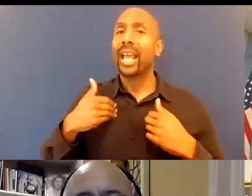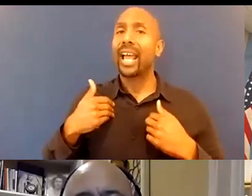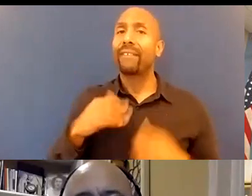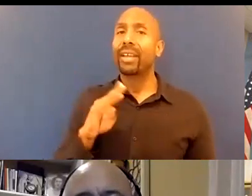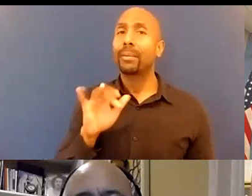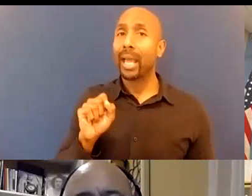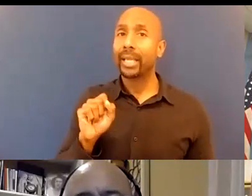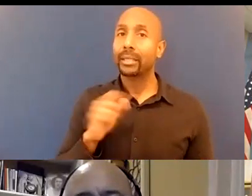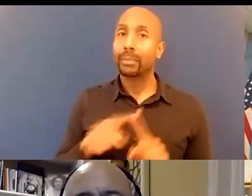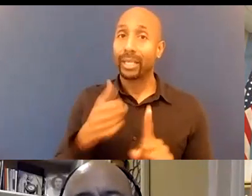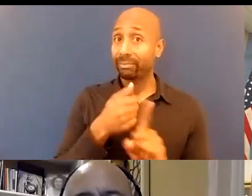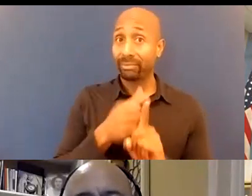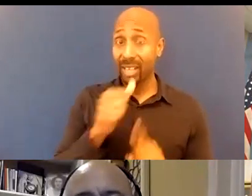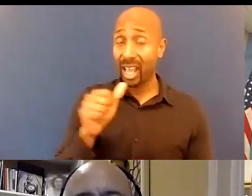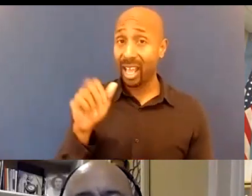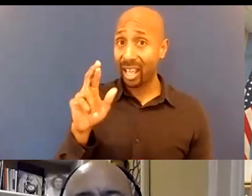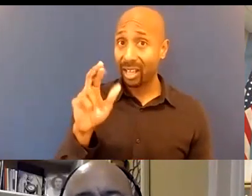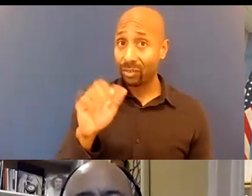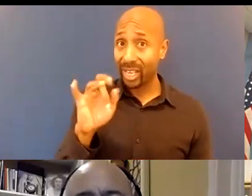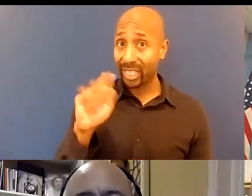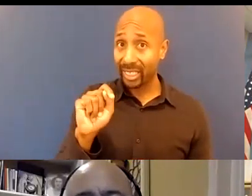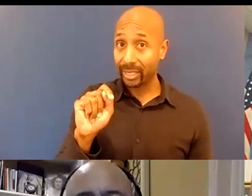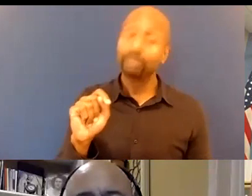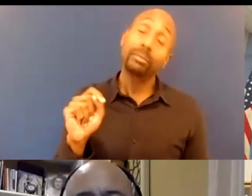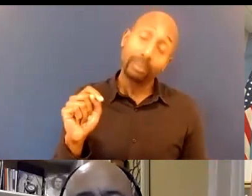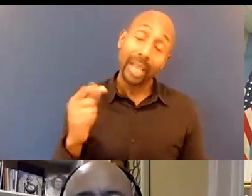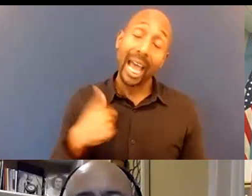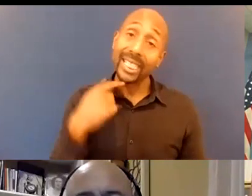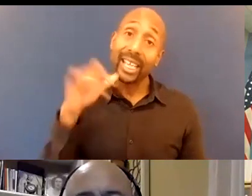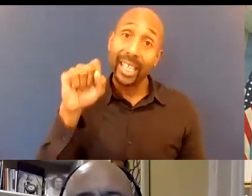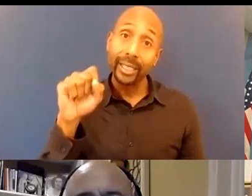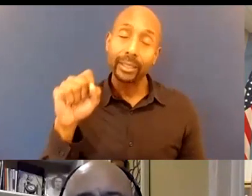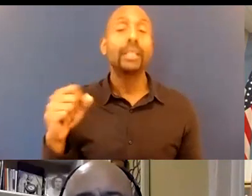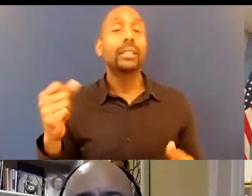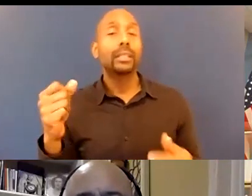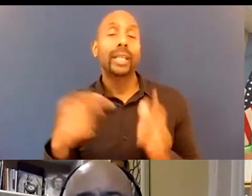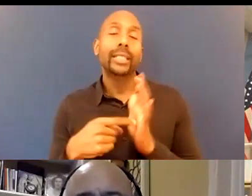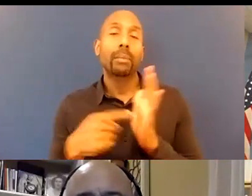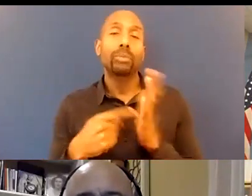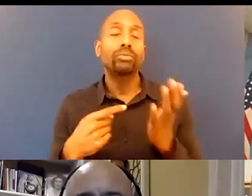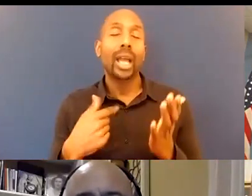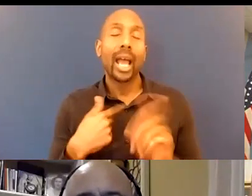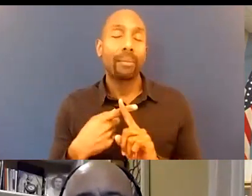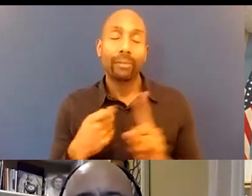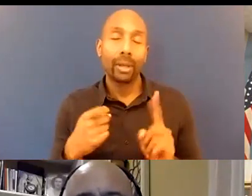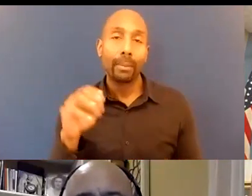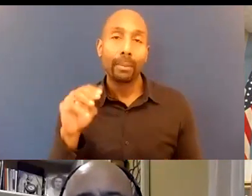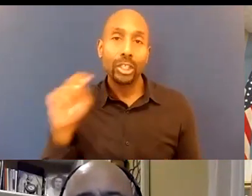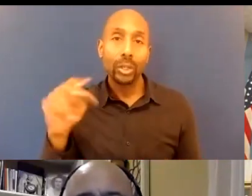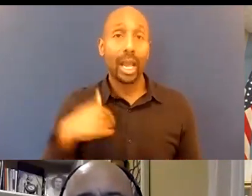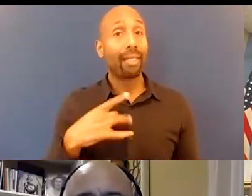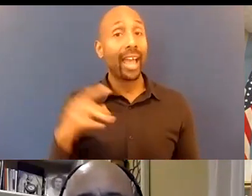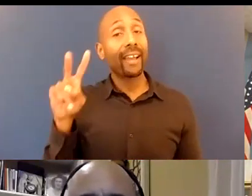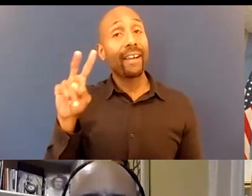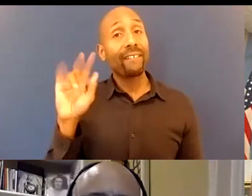argue yes I mean like I'm from Minnesota I like the Vikings I do not like the Packers right so am I biased against Green Bay absolutely